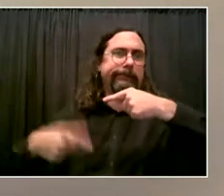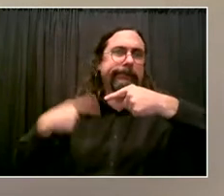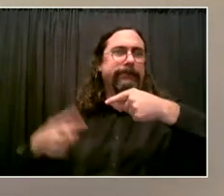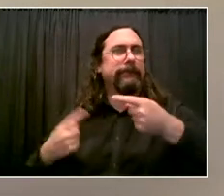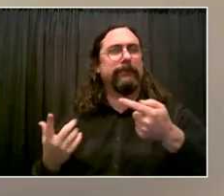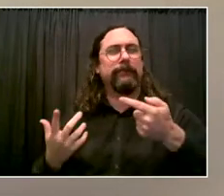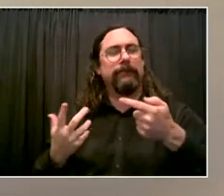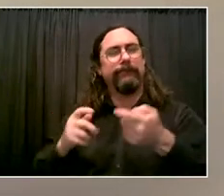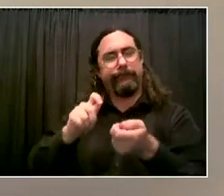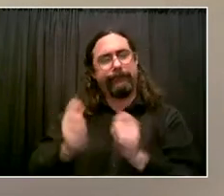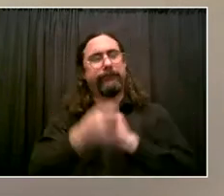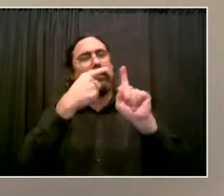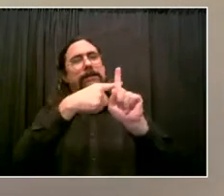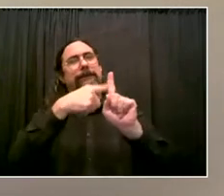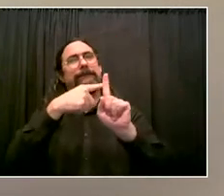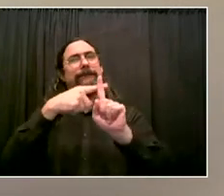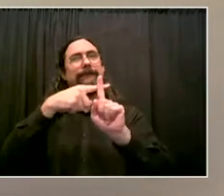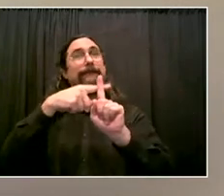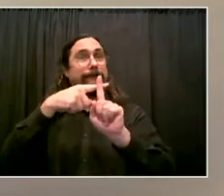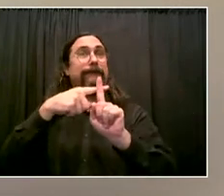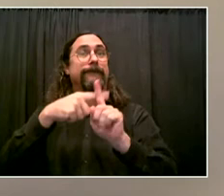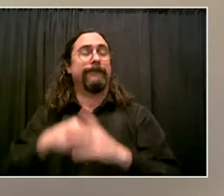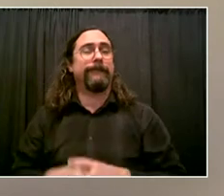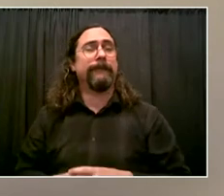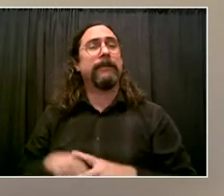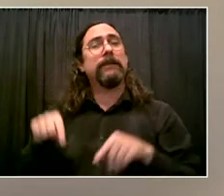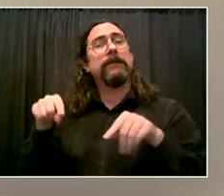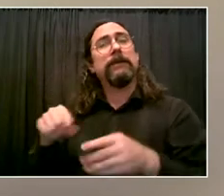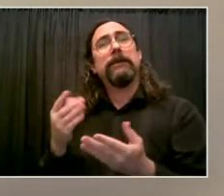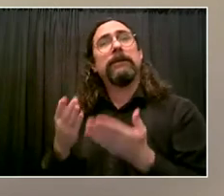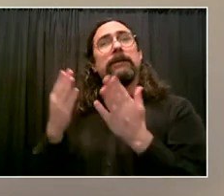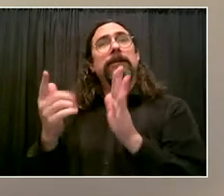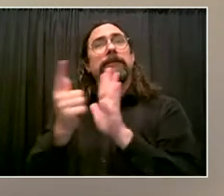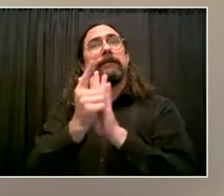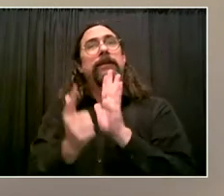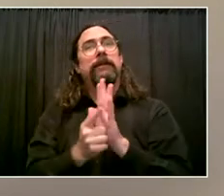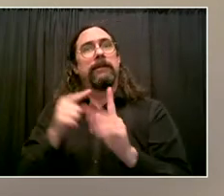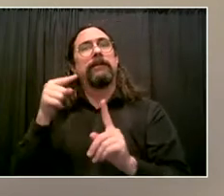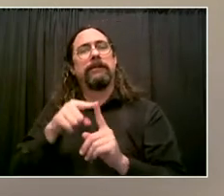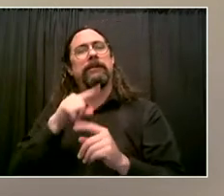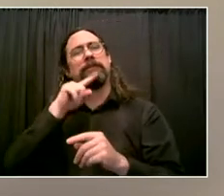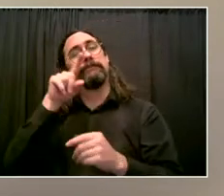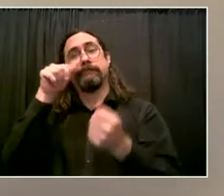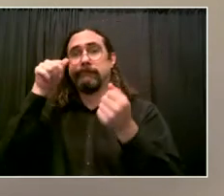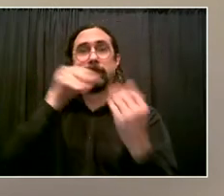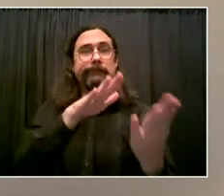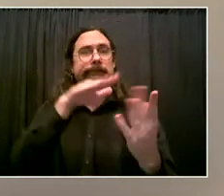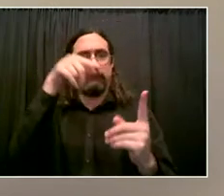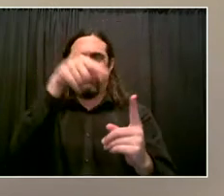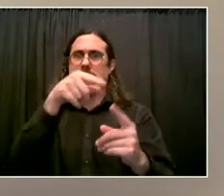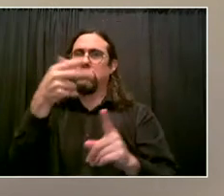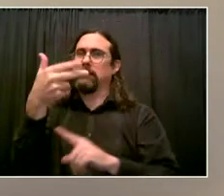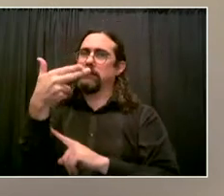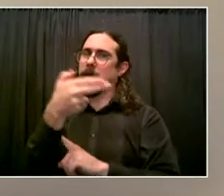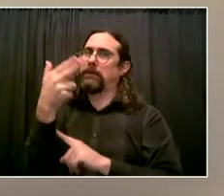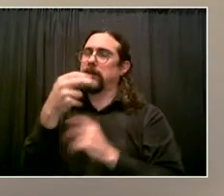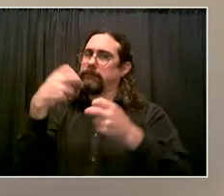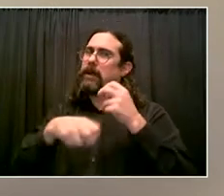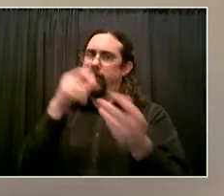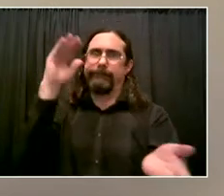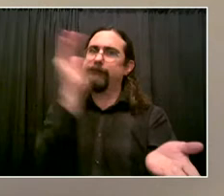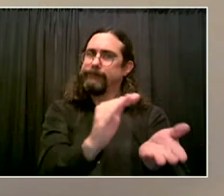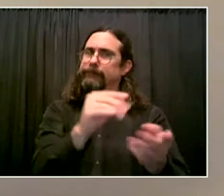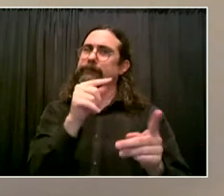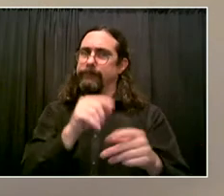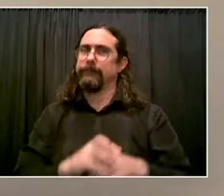this is how we address gun violence. I want to thank you, Mr. Mayor, for leading the charge on this, know, um, setting the model with the city. You, uh, rolled this